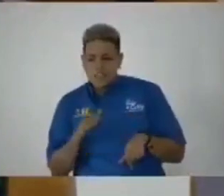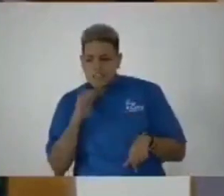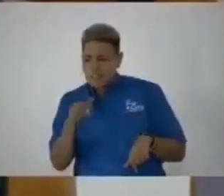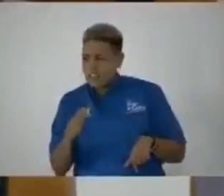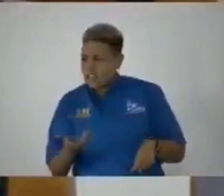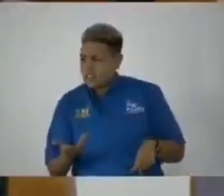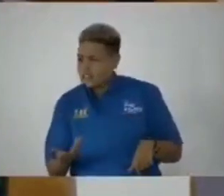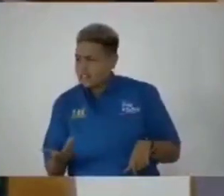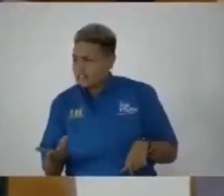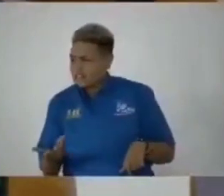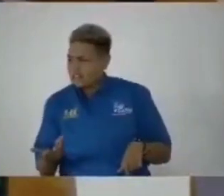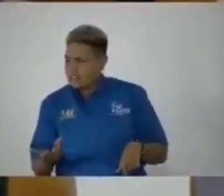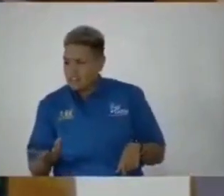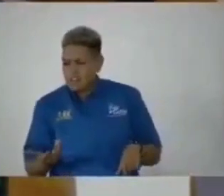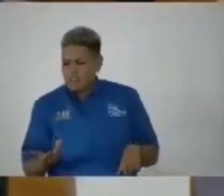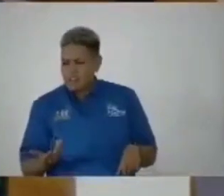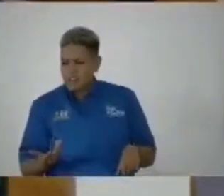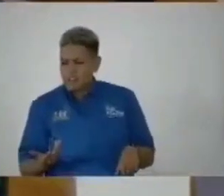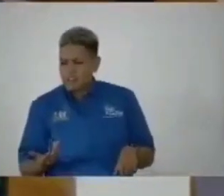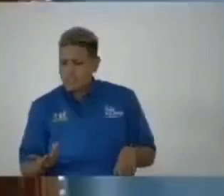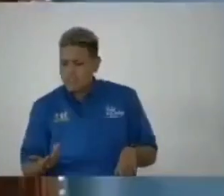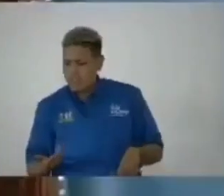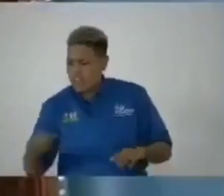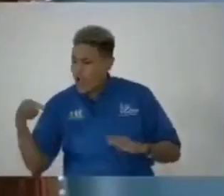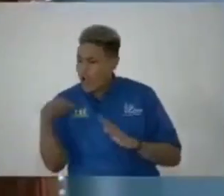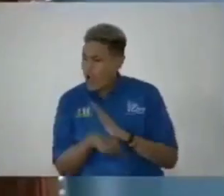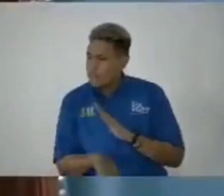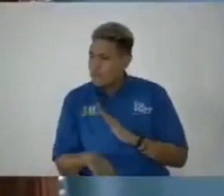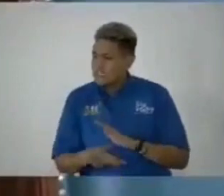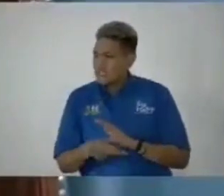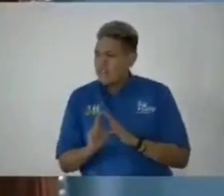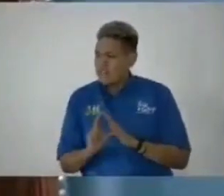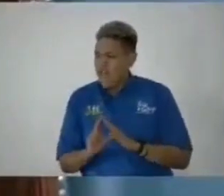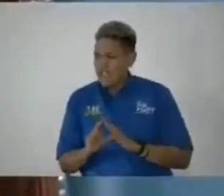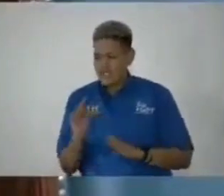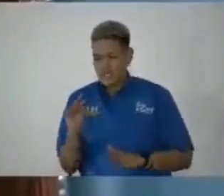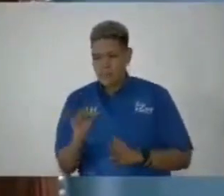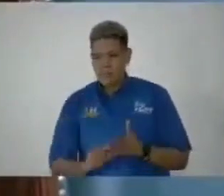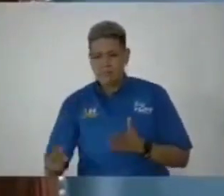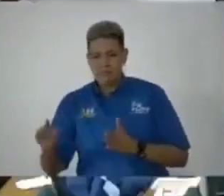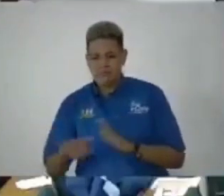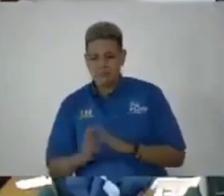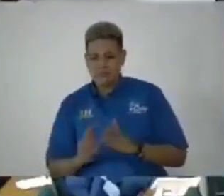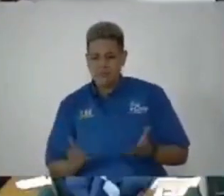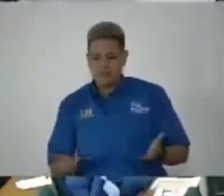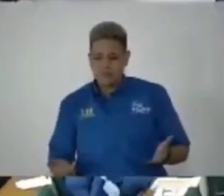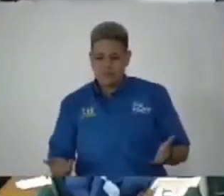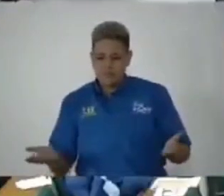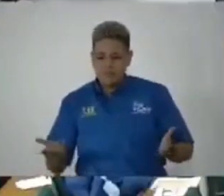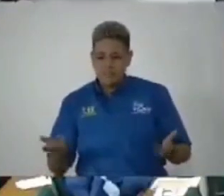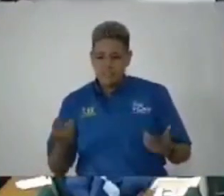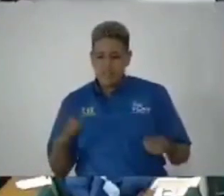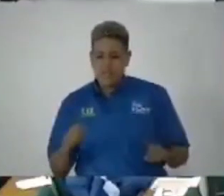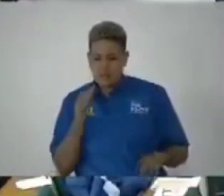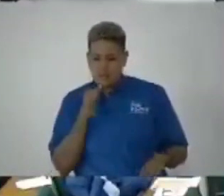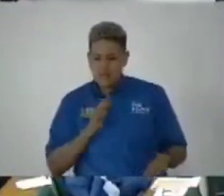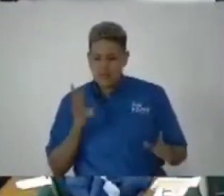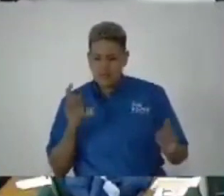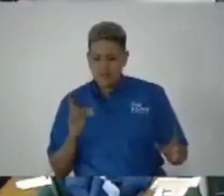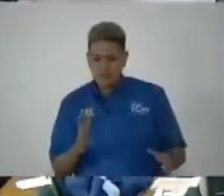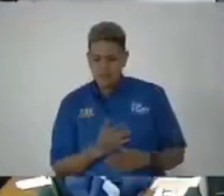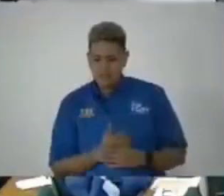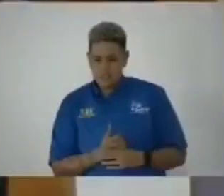comprehensively revise it. What is happening, Madam Speaker?